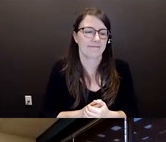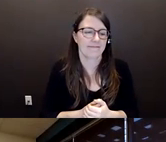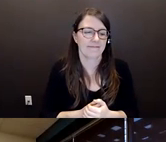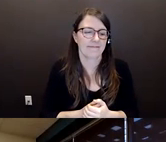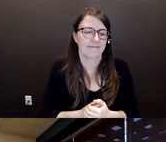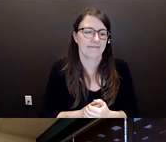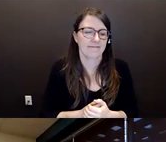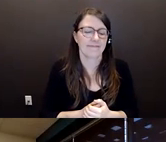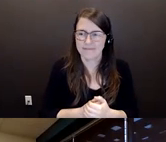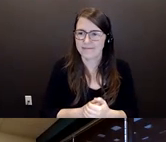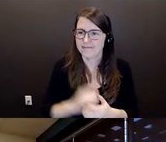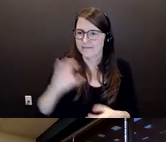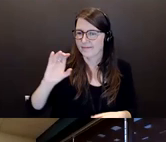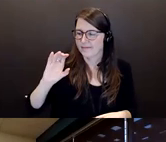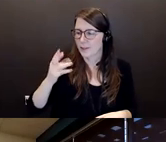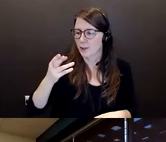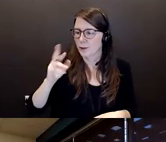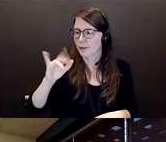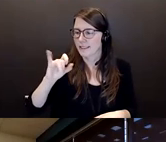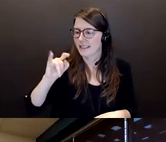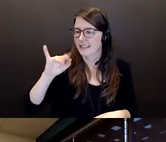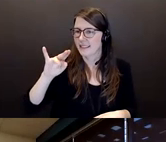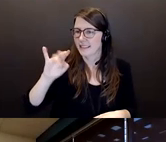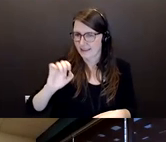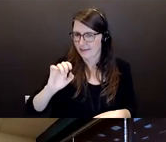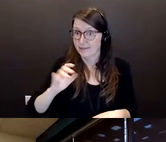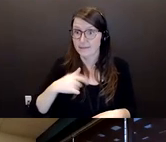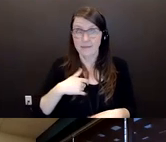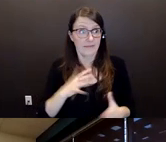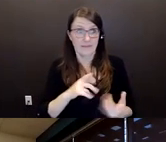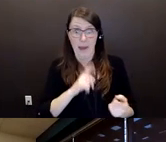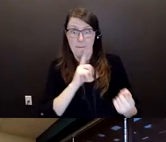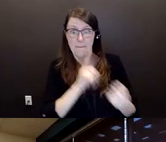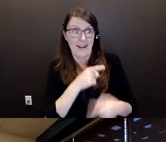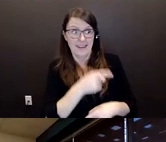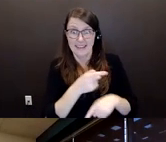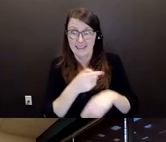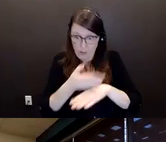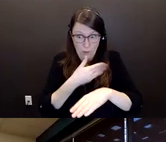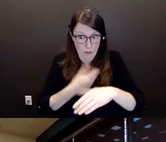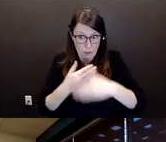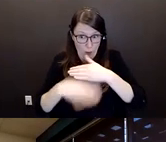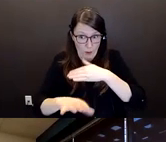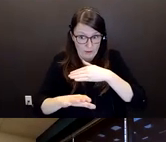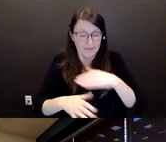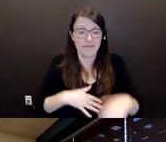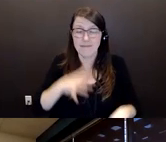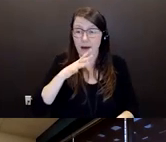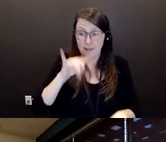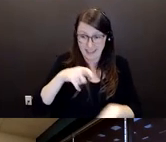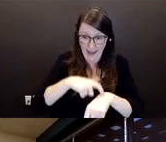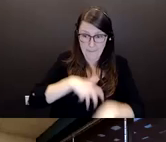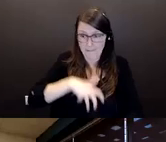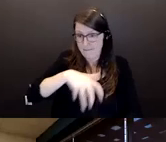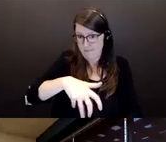I actually met Ethel before I was even born. My mother was expecting when